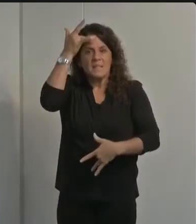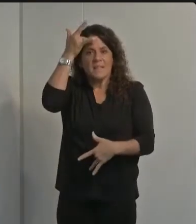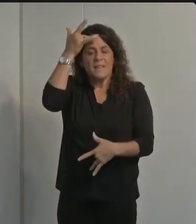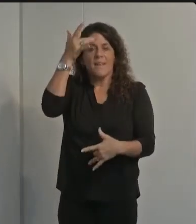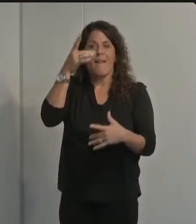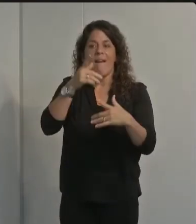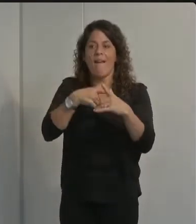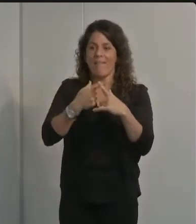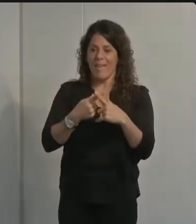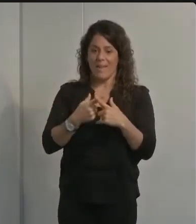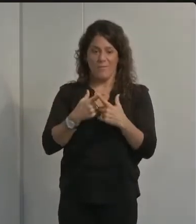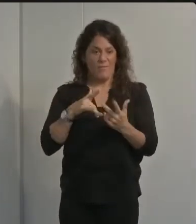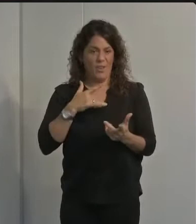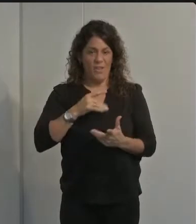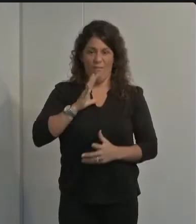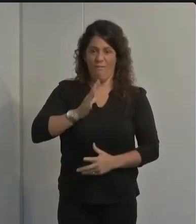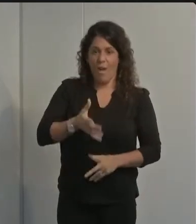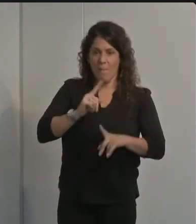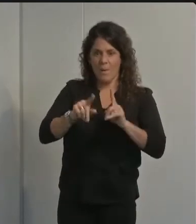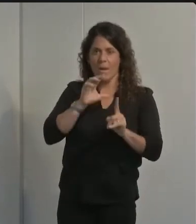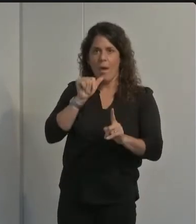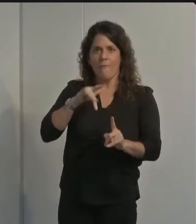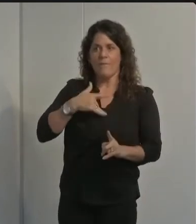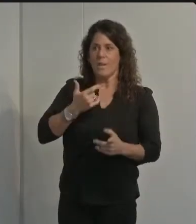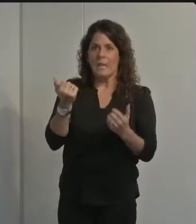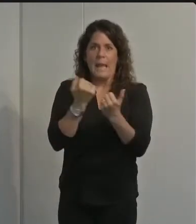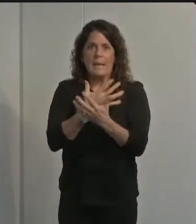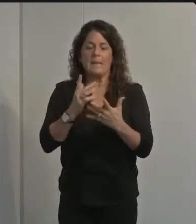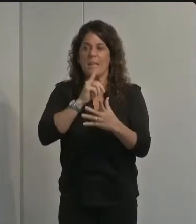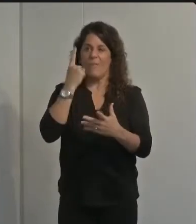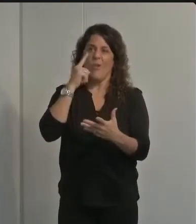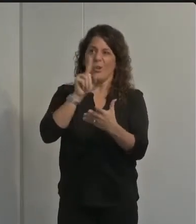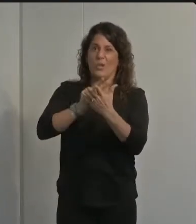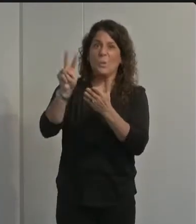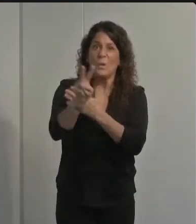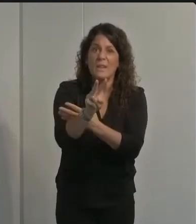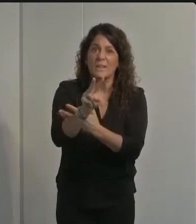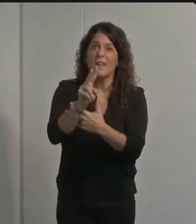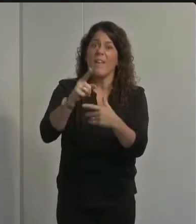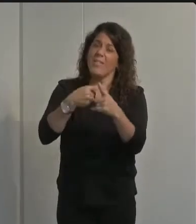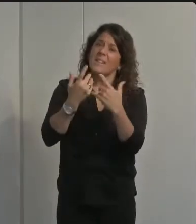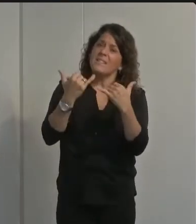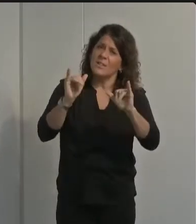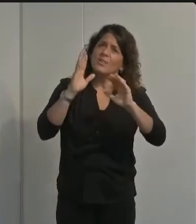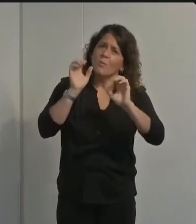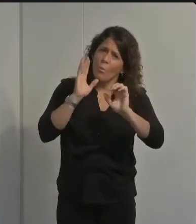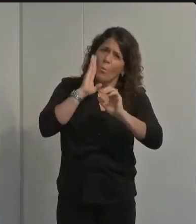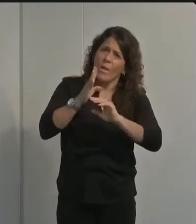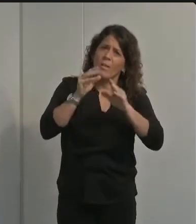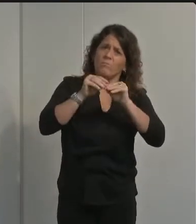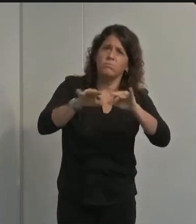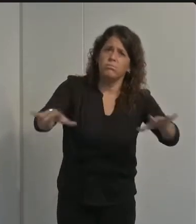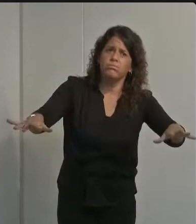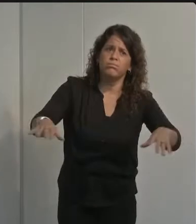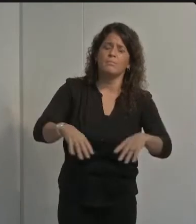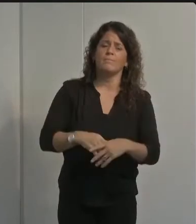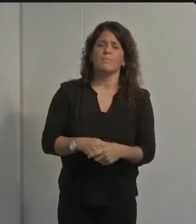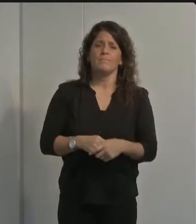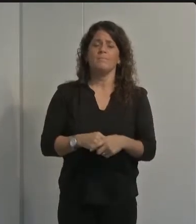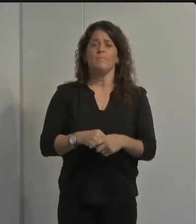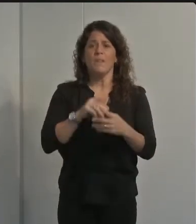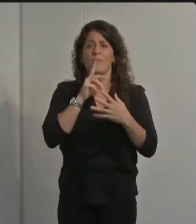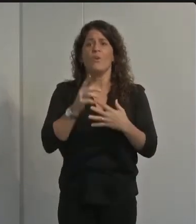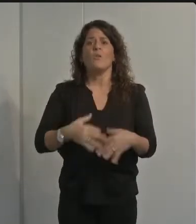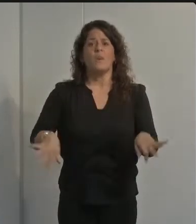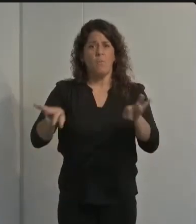test but you are actually infectious there is no safe strategy to gather with people outside your immediate household this holiday